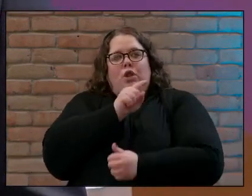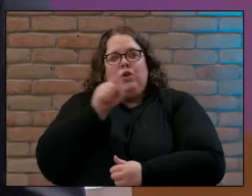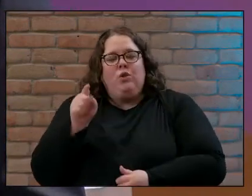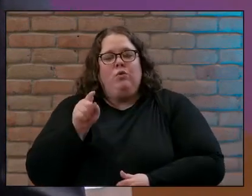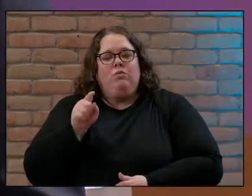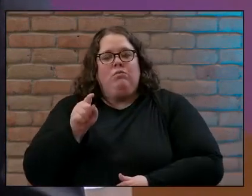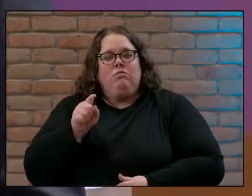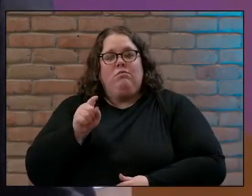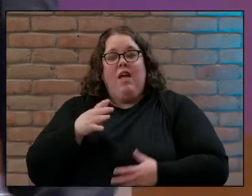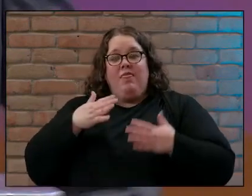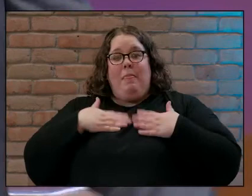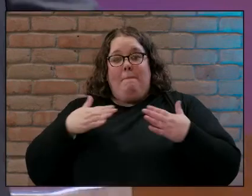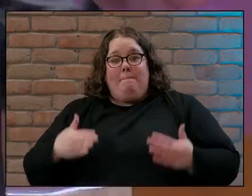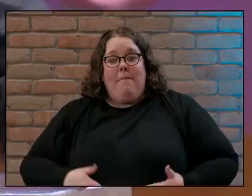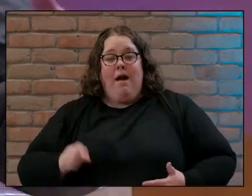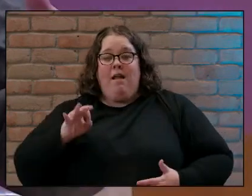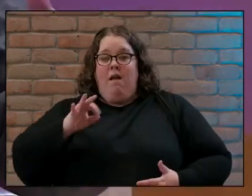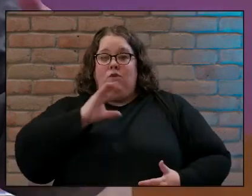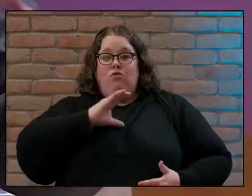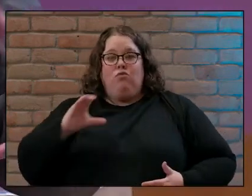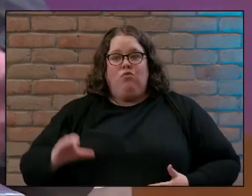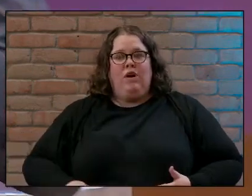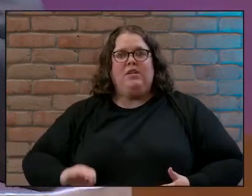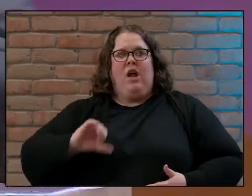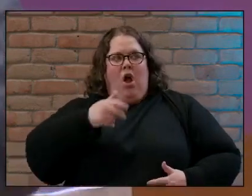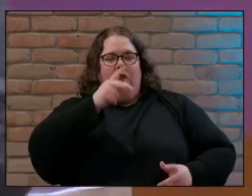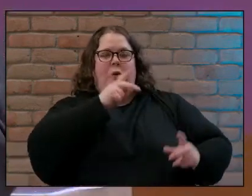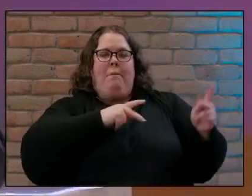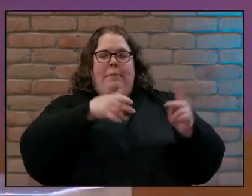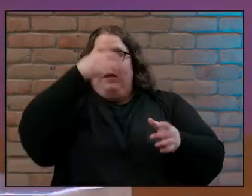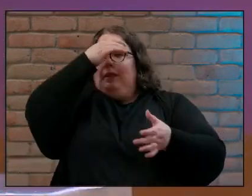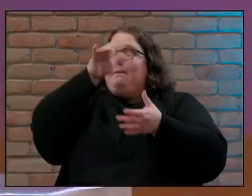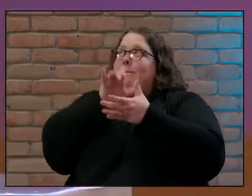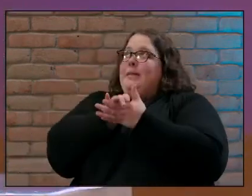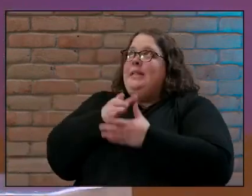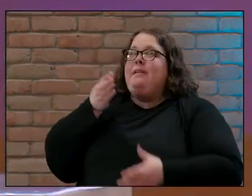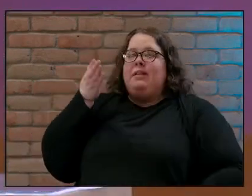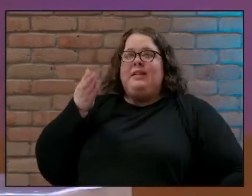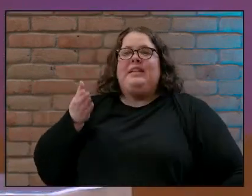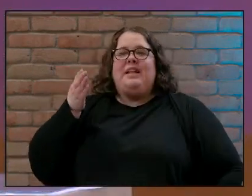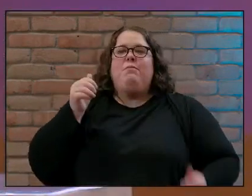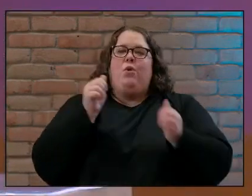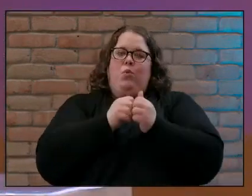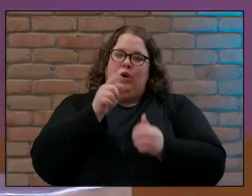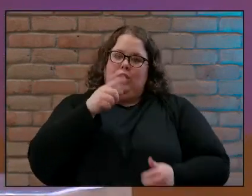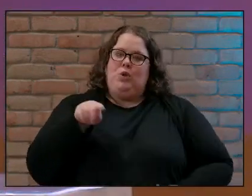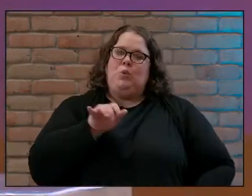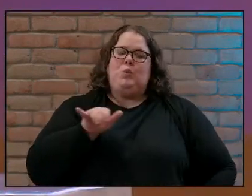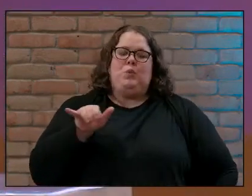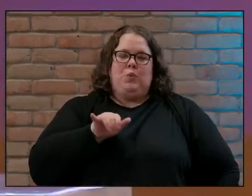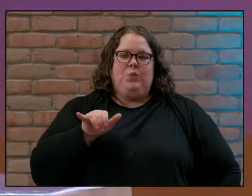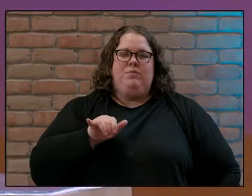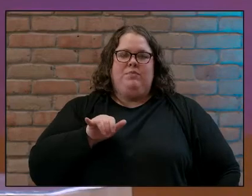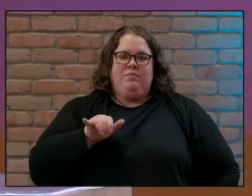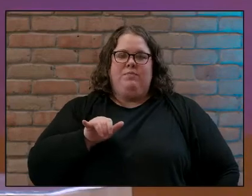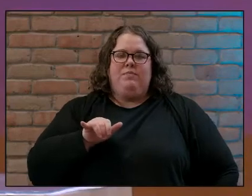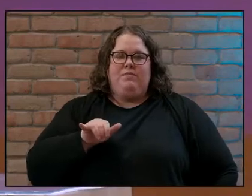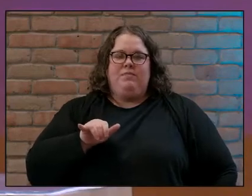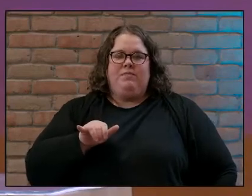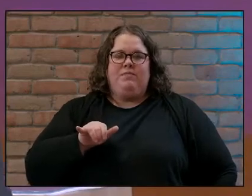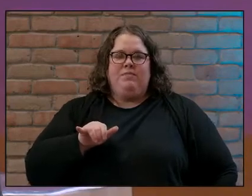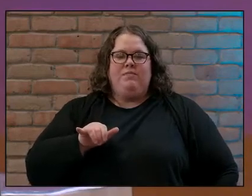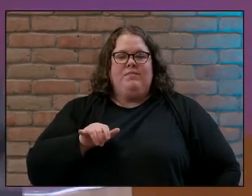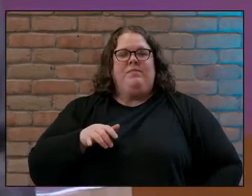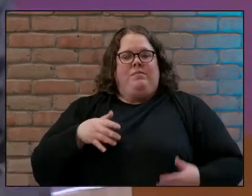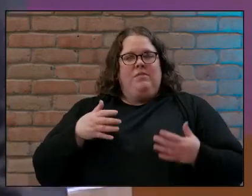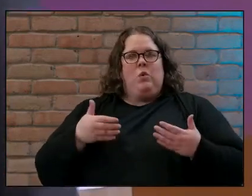too fellow believers broken and restored in Jesus so let's lean